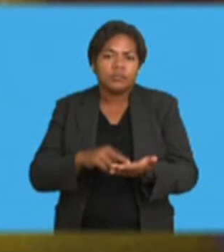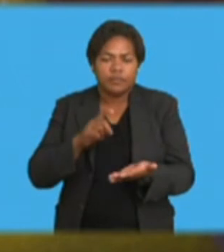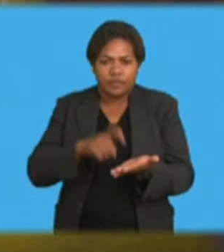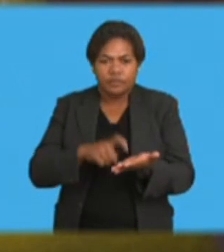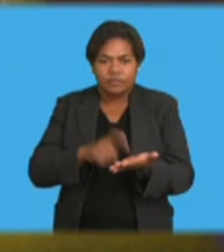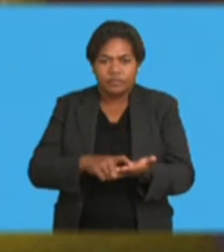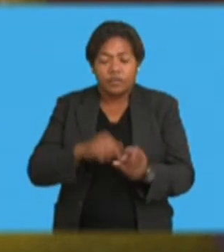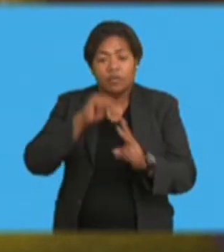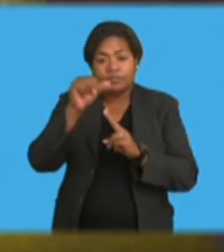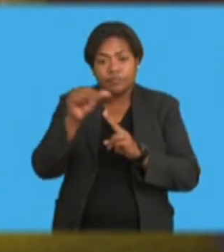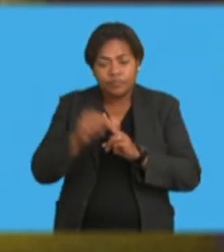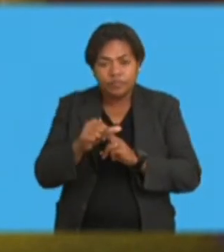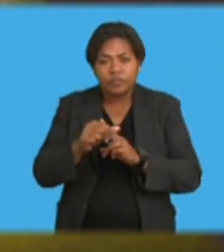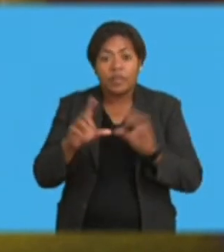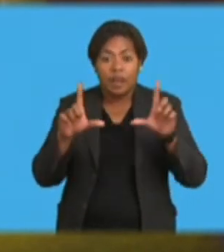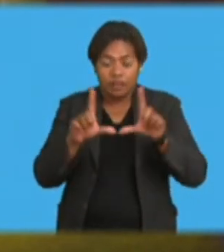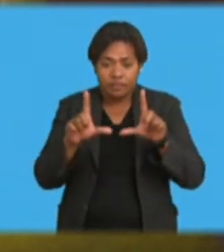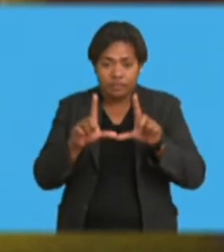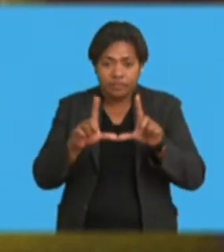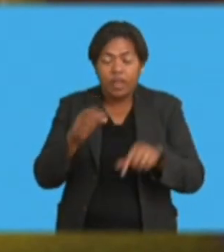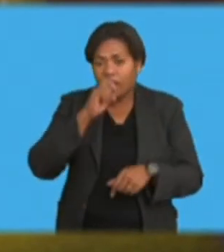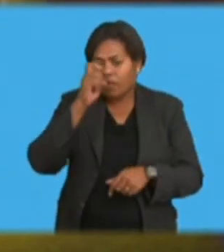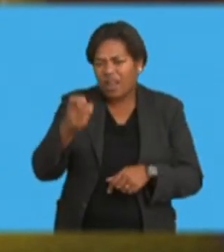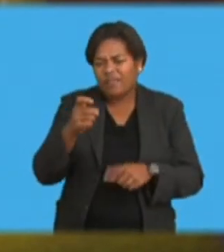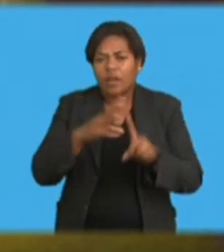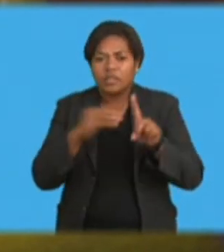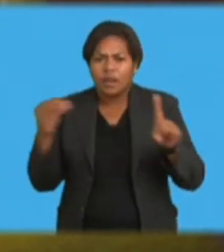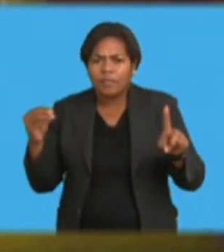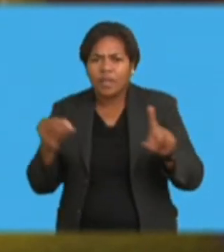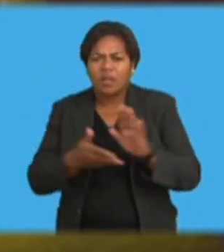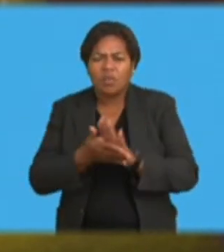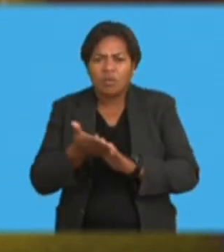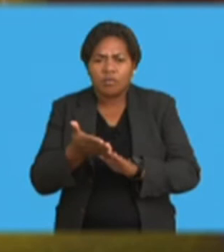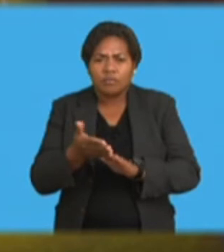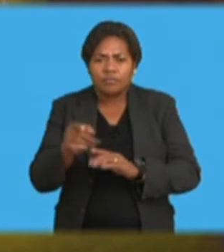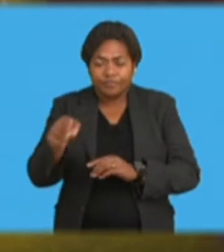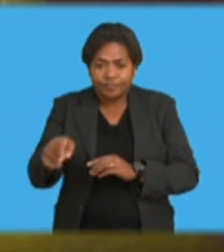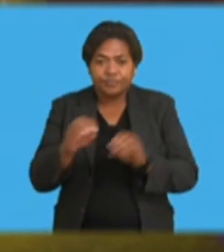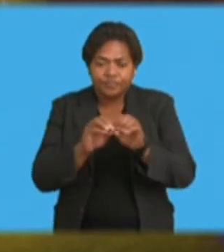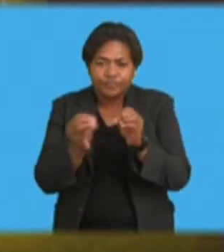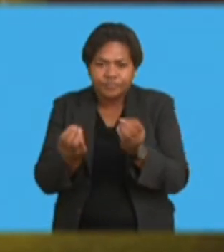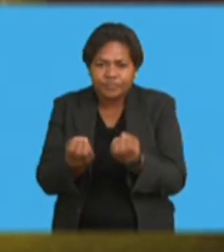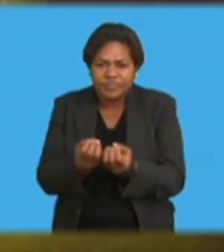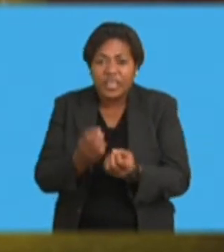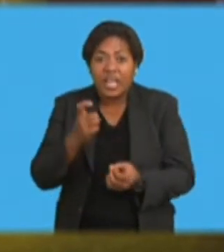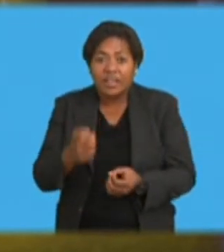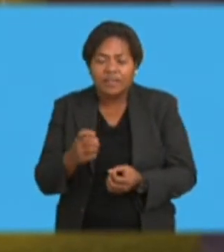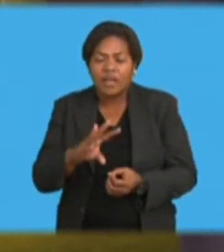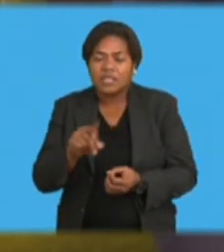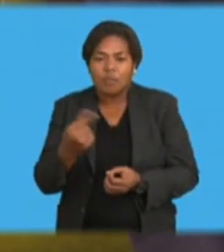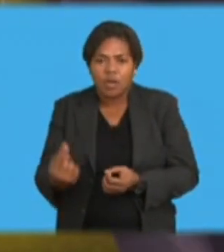Madam Speaker, as highlighted, you cannot, for example, simply go running off to this organization if somebody owes you $50.